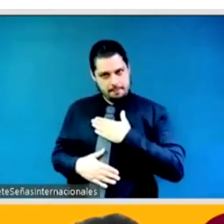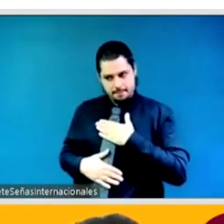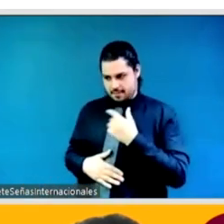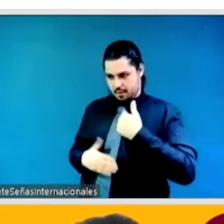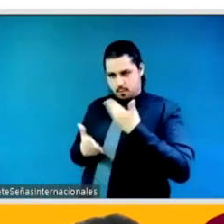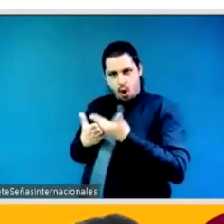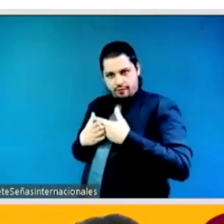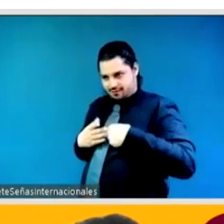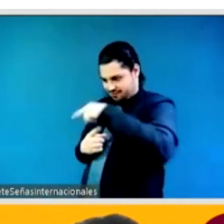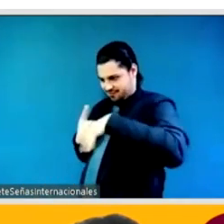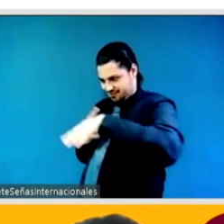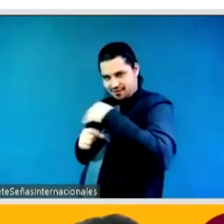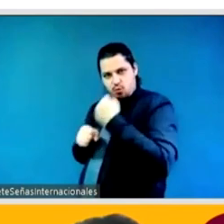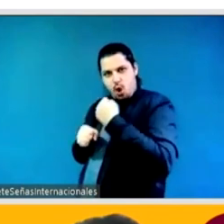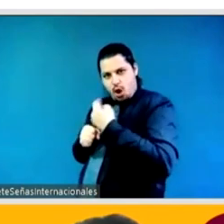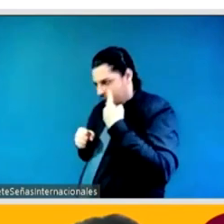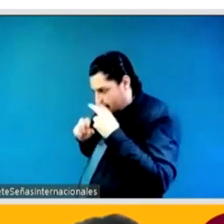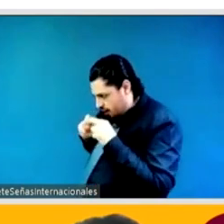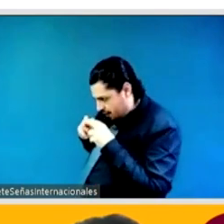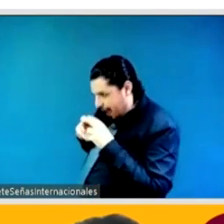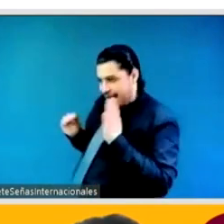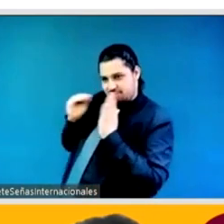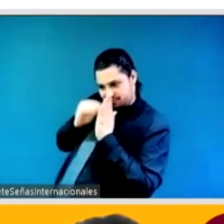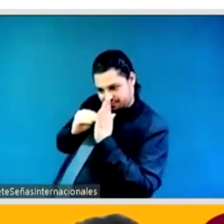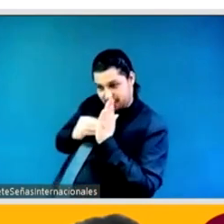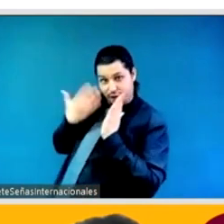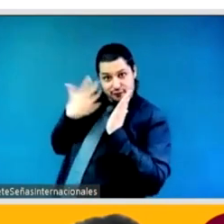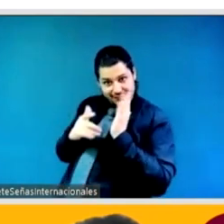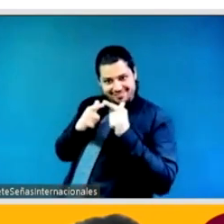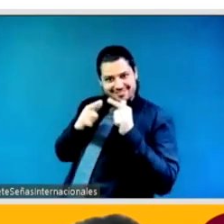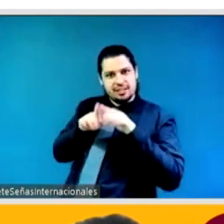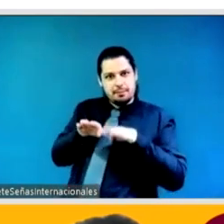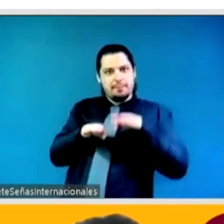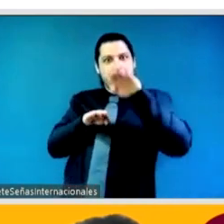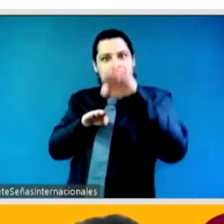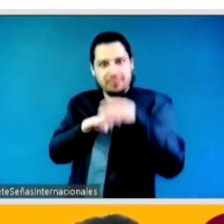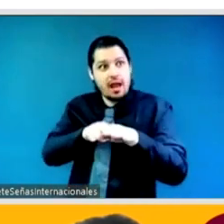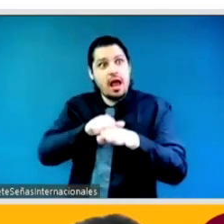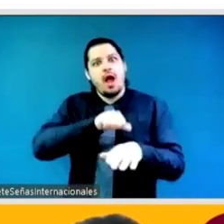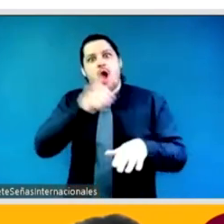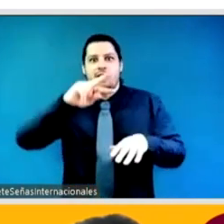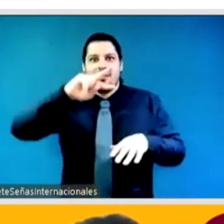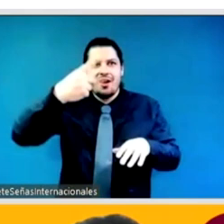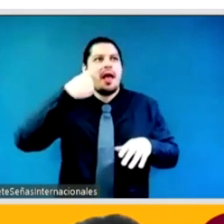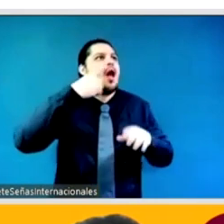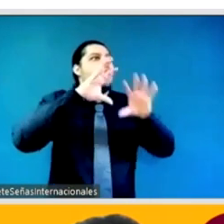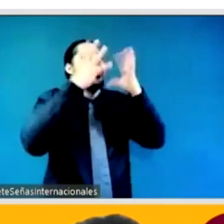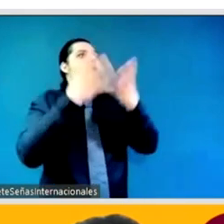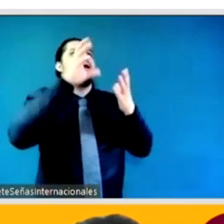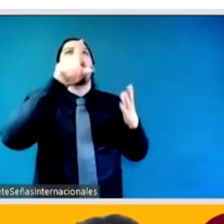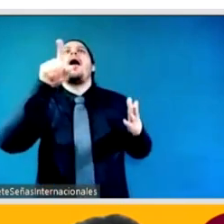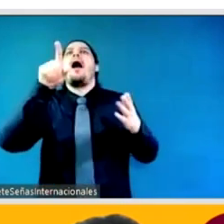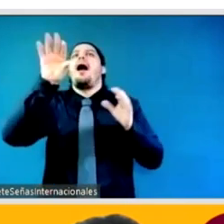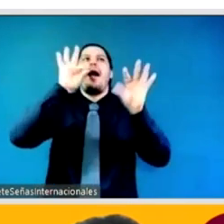if we're coming from a point of view where we are actually not on the same page as ac leaders you know so i think definitely the commitment